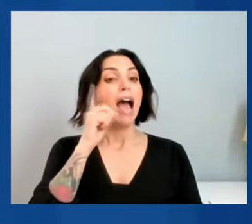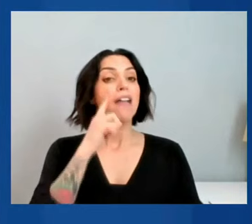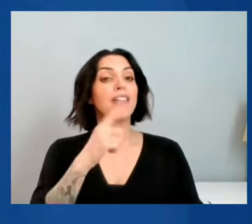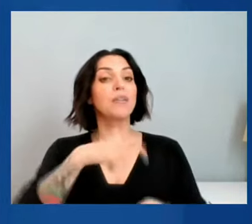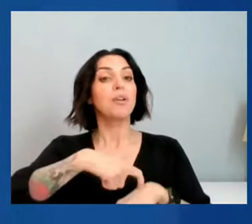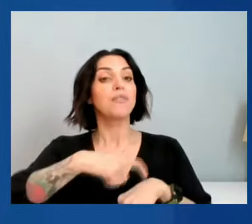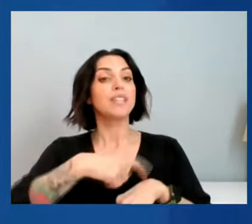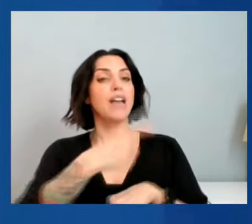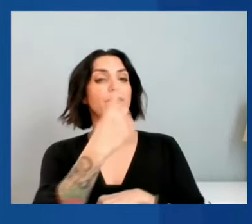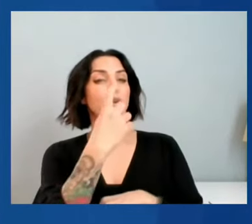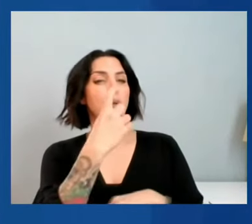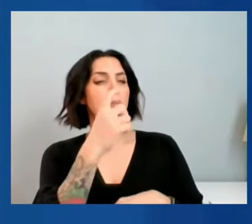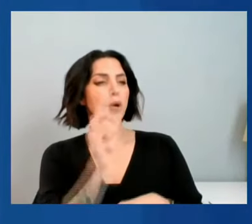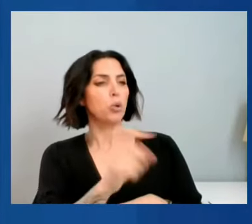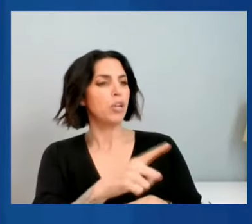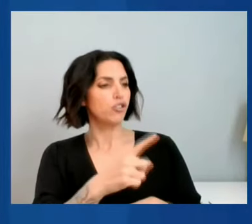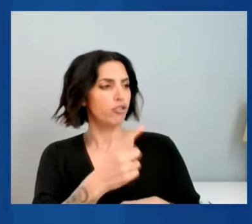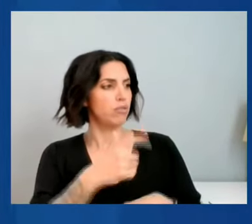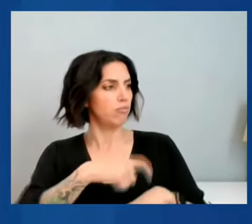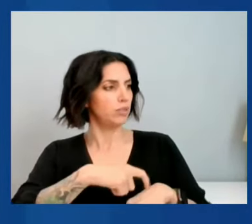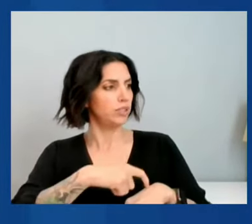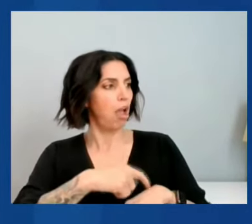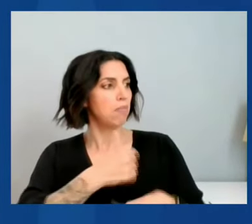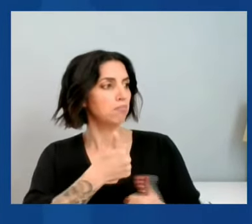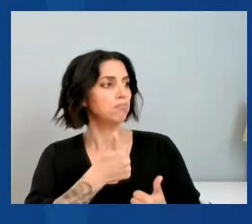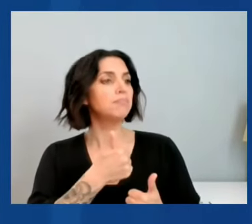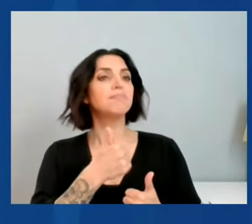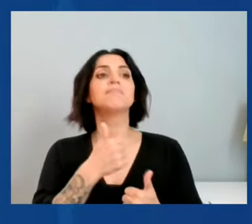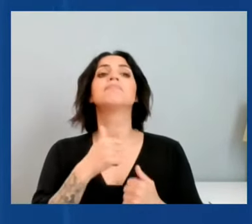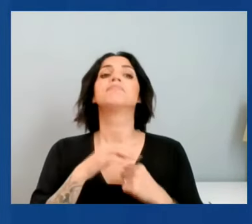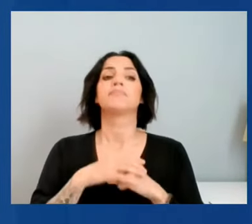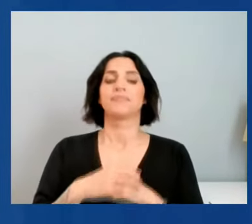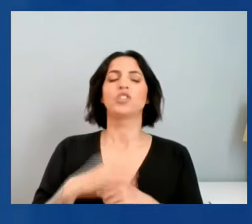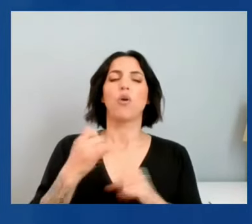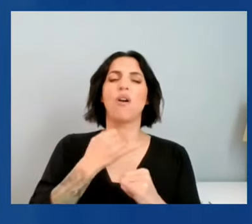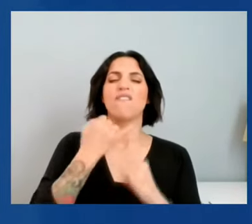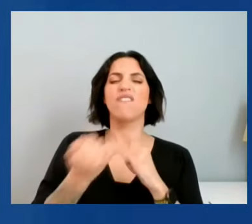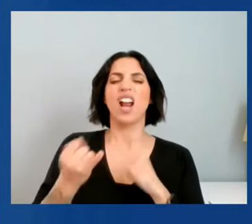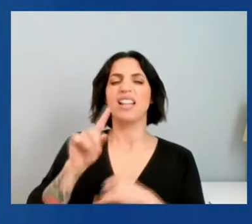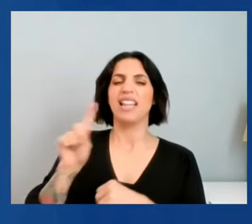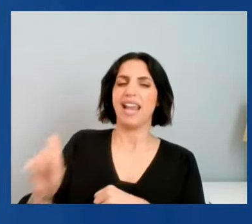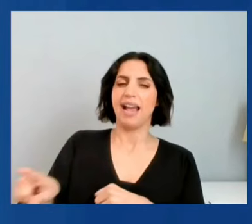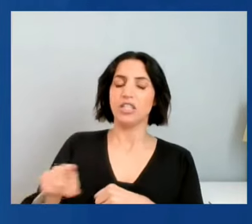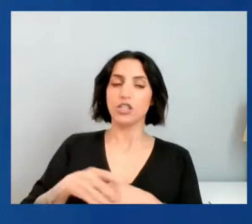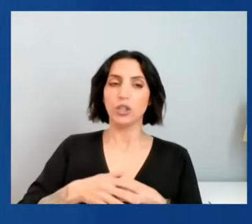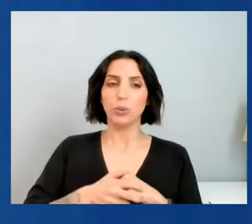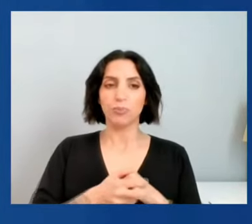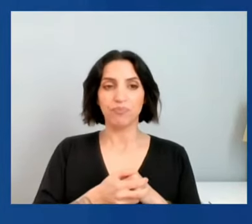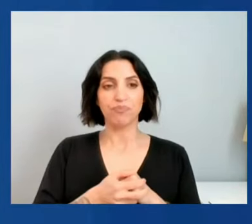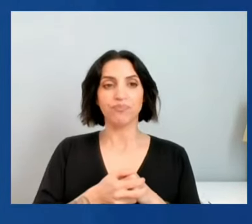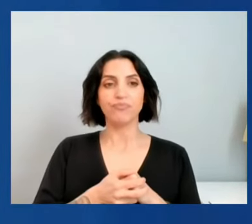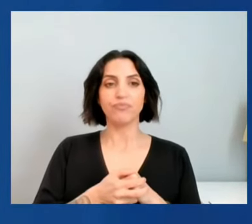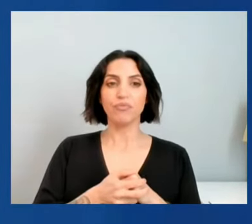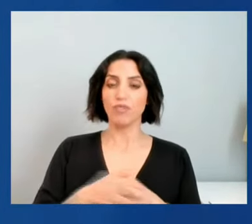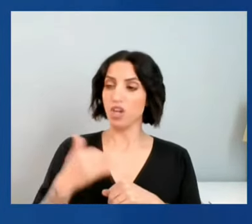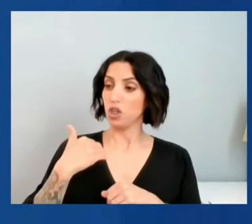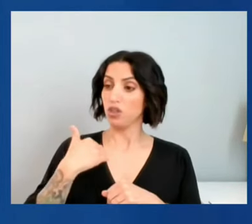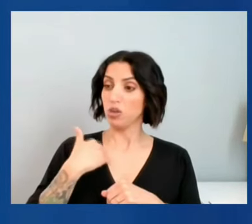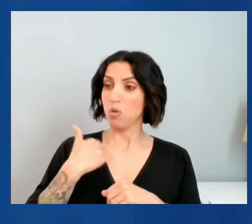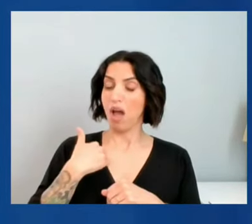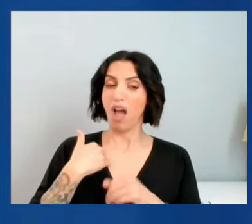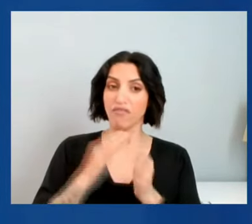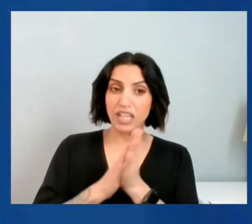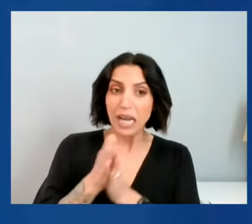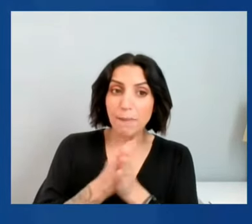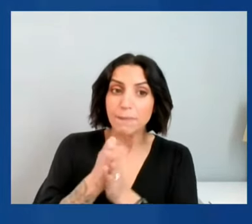or so. How are we doing on time? Let me just finally ask you, you've set forward a pretty ambitious agenda for a